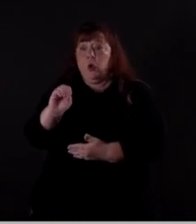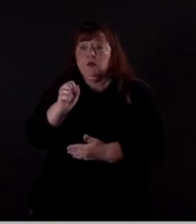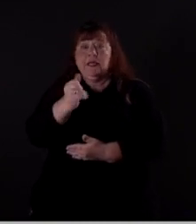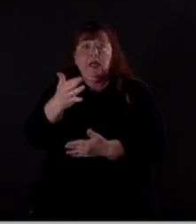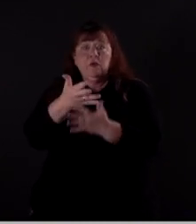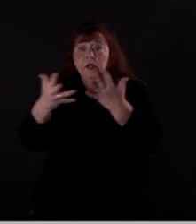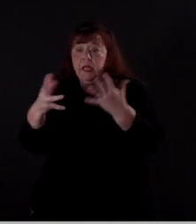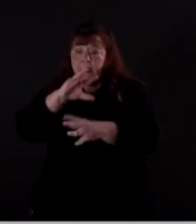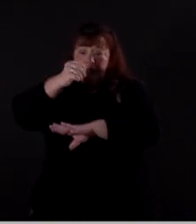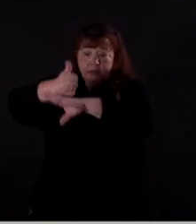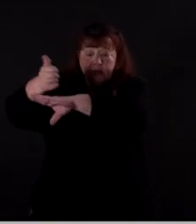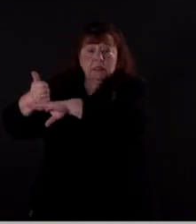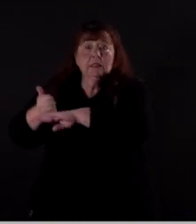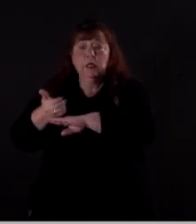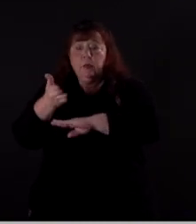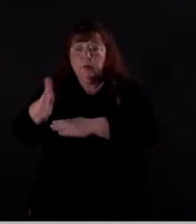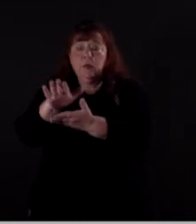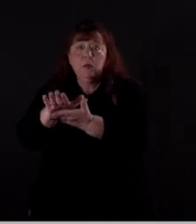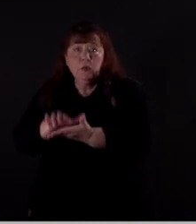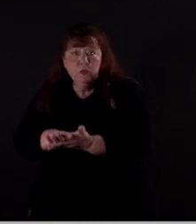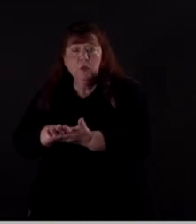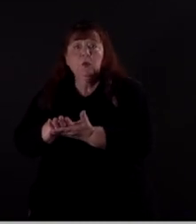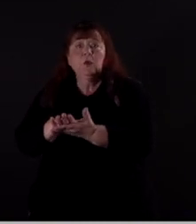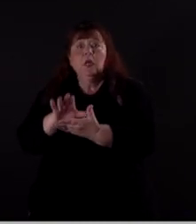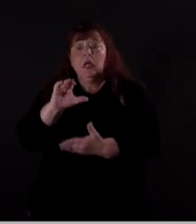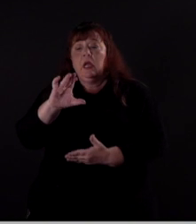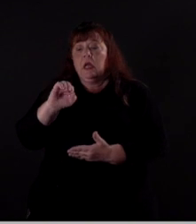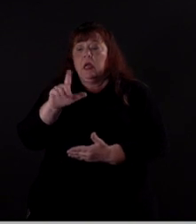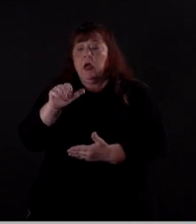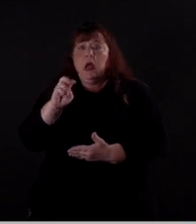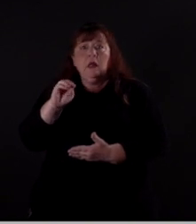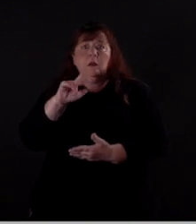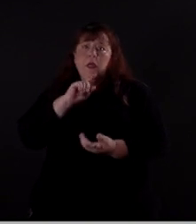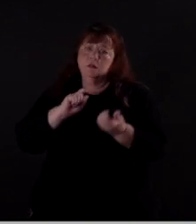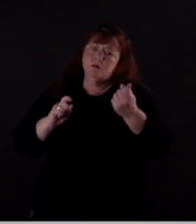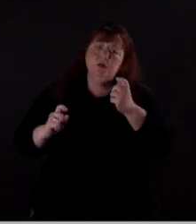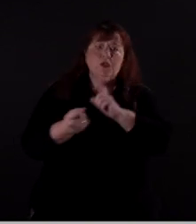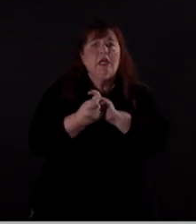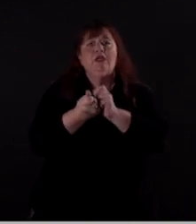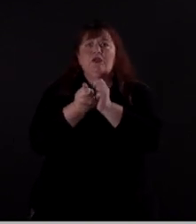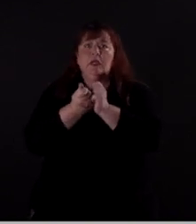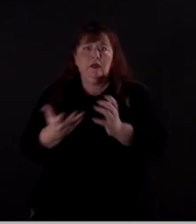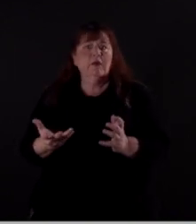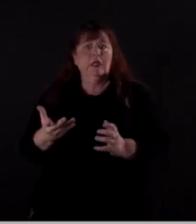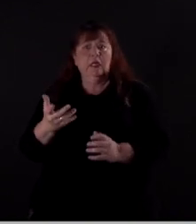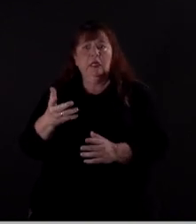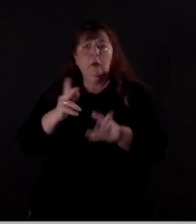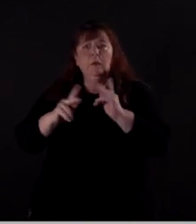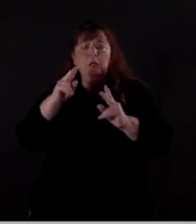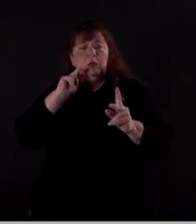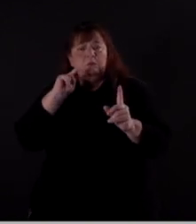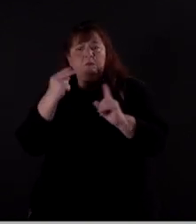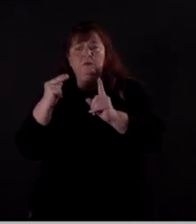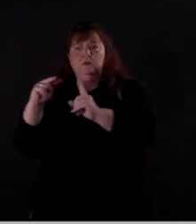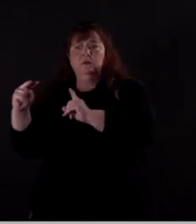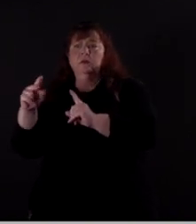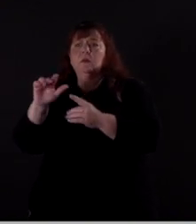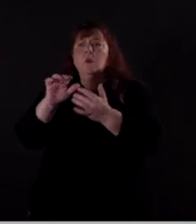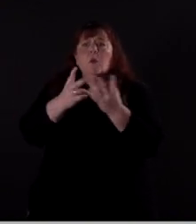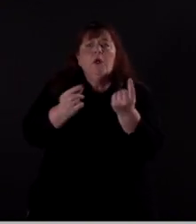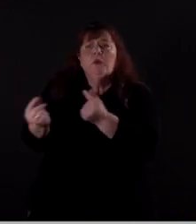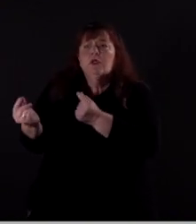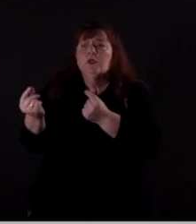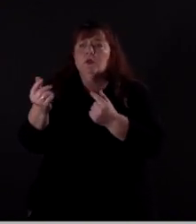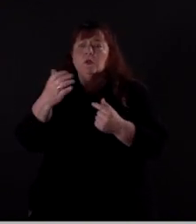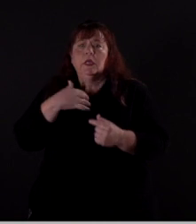different stuff that's in place now. Columbine kind of really changed that, and that made people start to look at different things they needed to do.